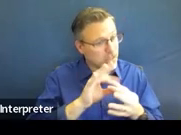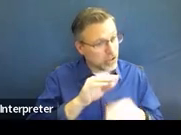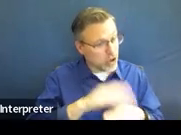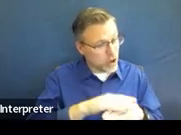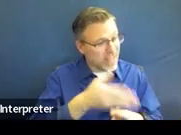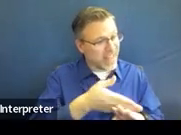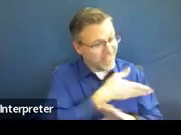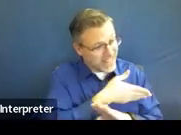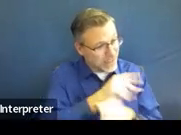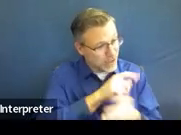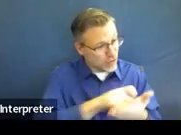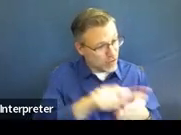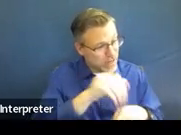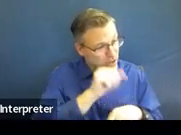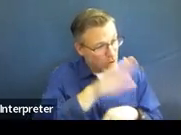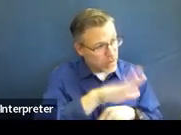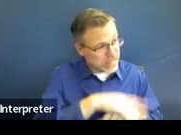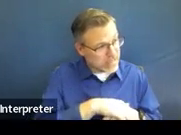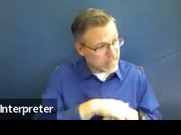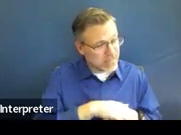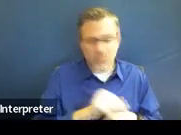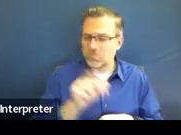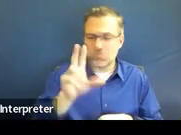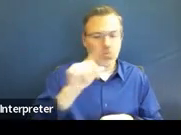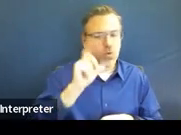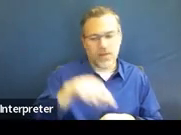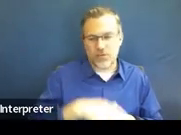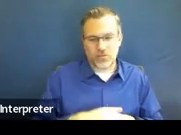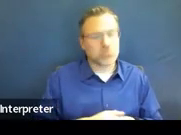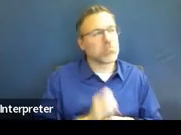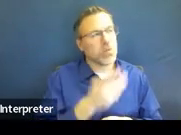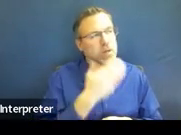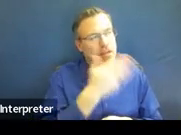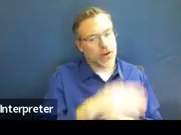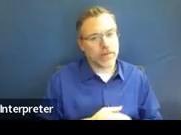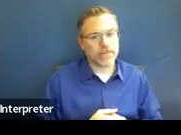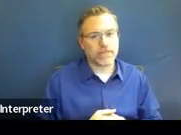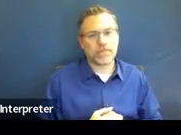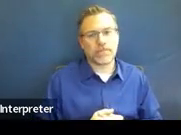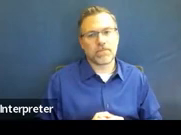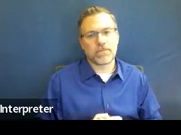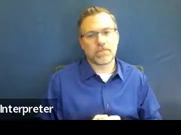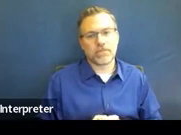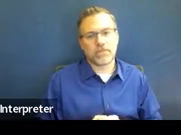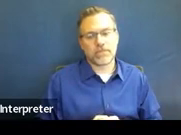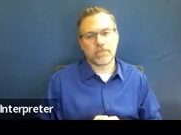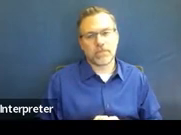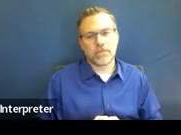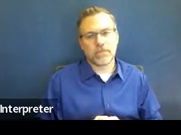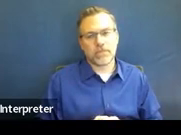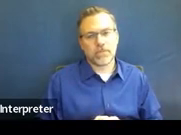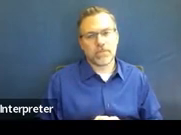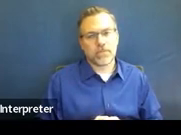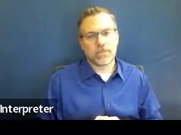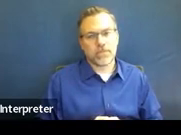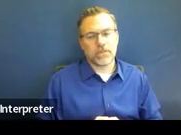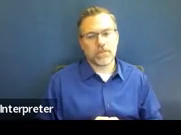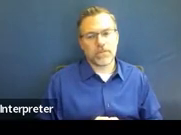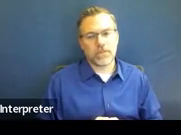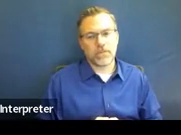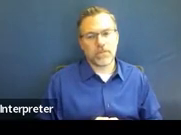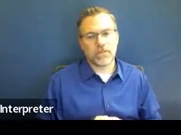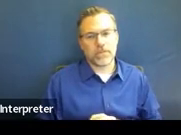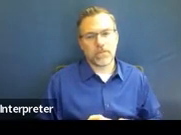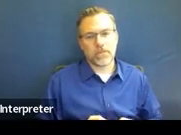Okay. Oh, geez. Sorry about that. I just got a little ahead of myself. So there we are. We're checking in.